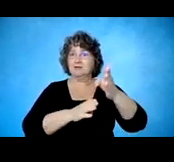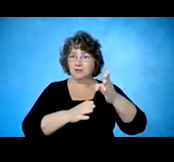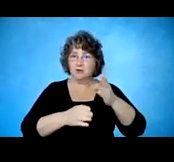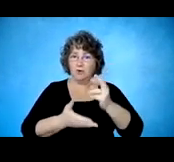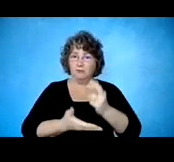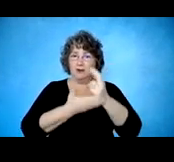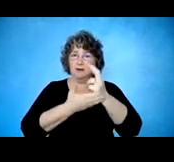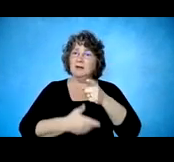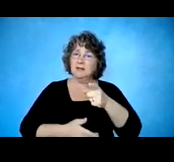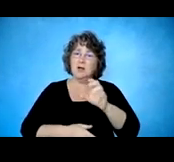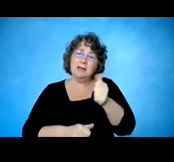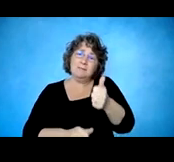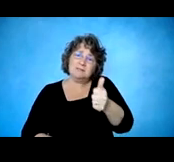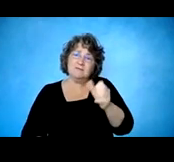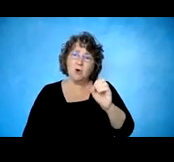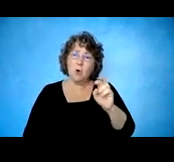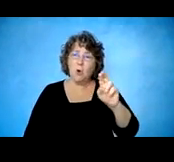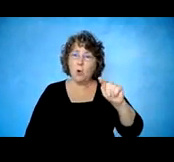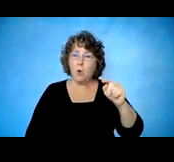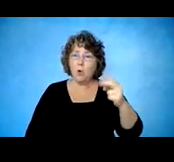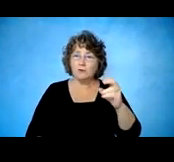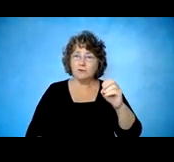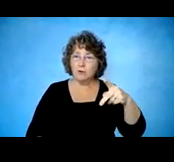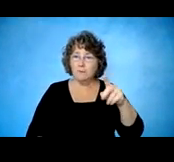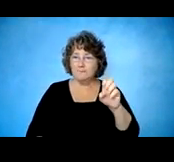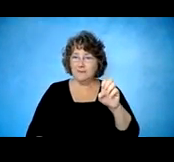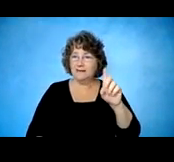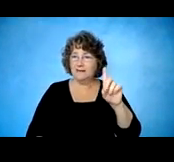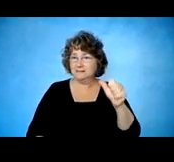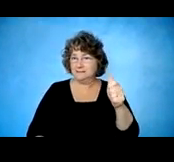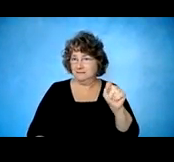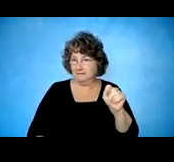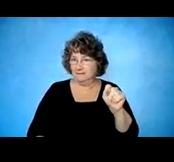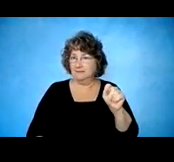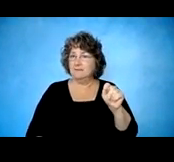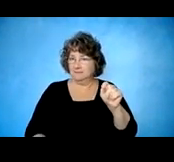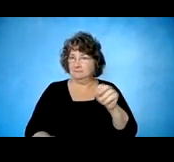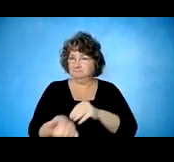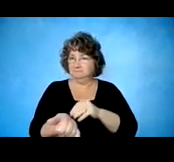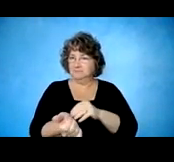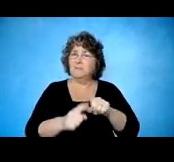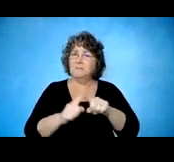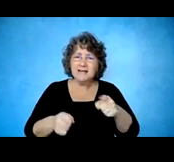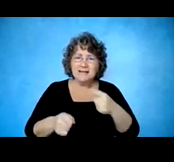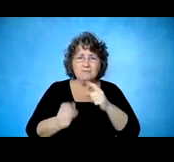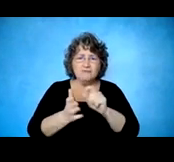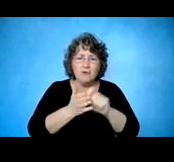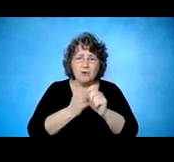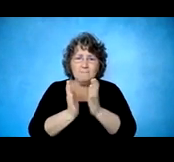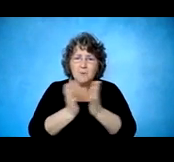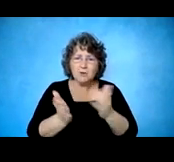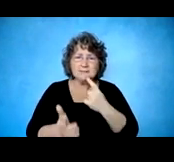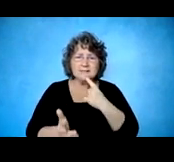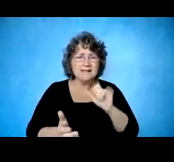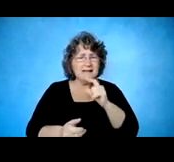called The Knife Is Not Enough. He wanted to know what more he can do for people after he operated on them and started to look at physical